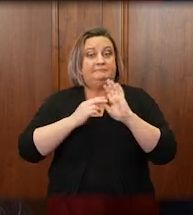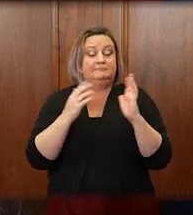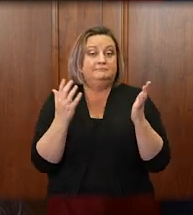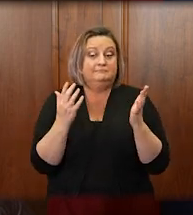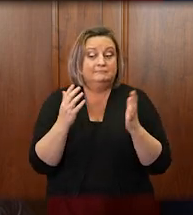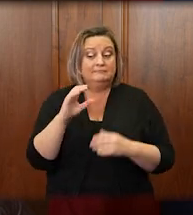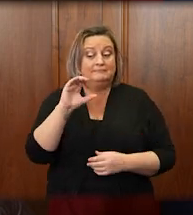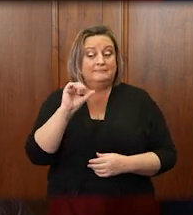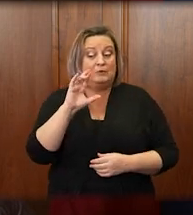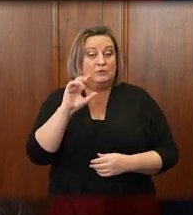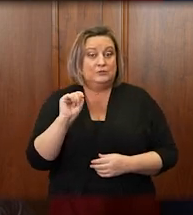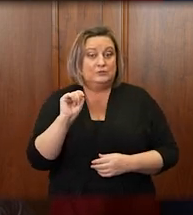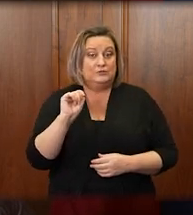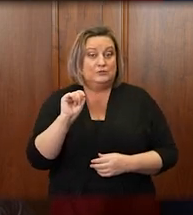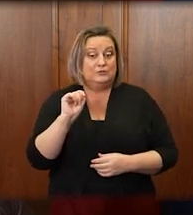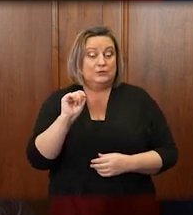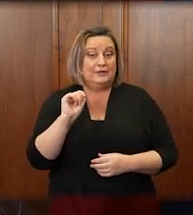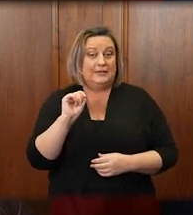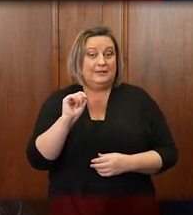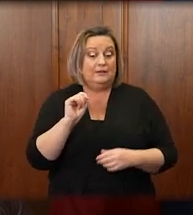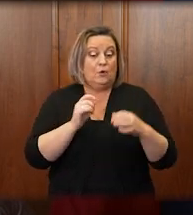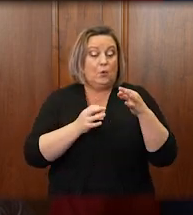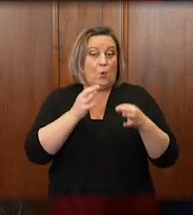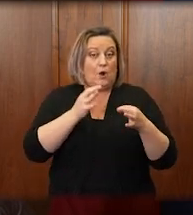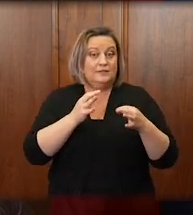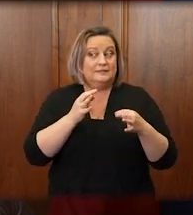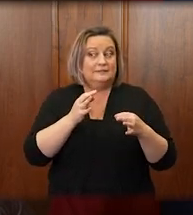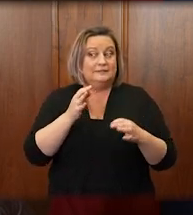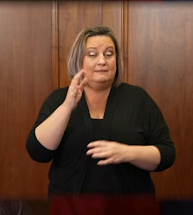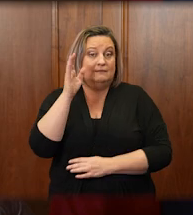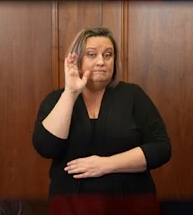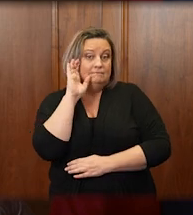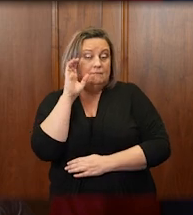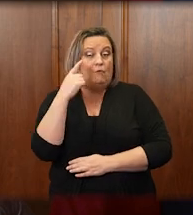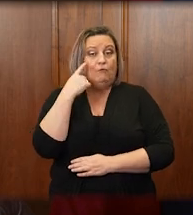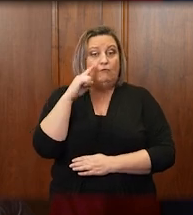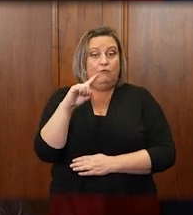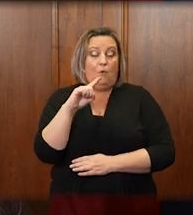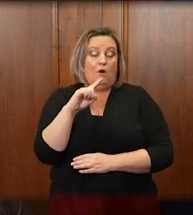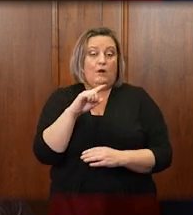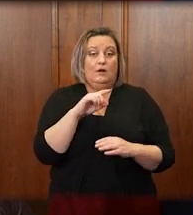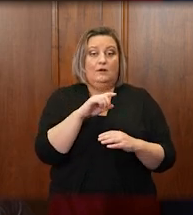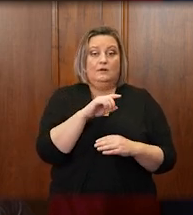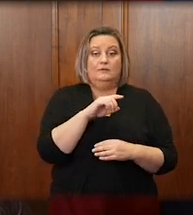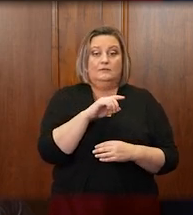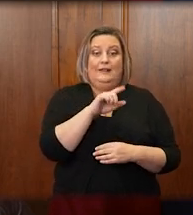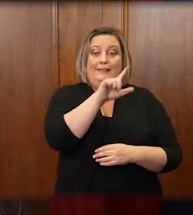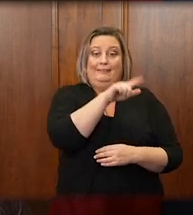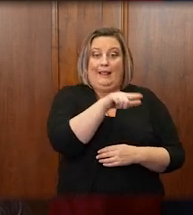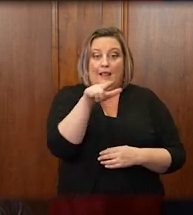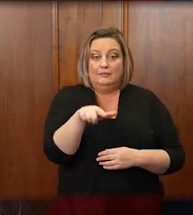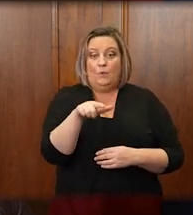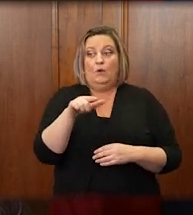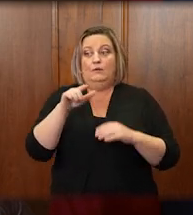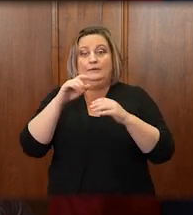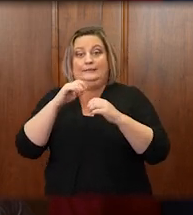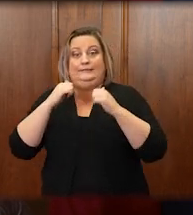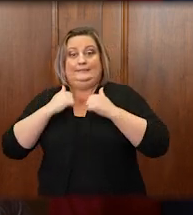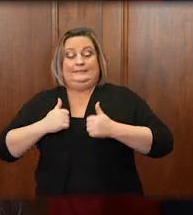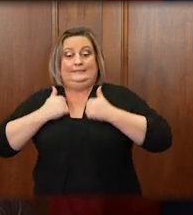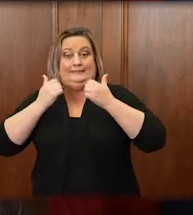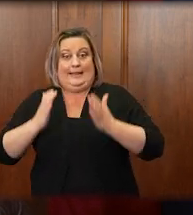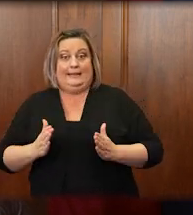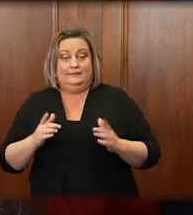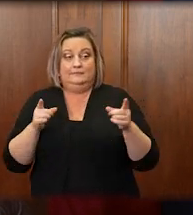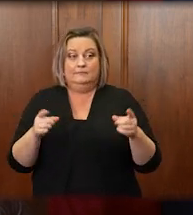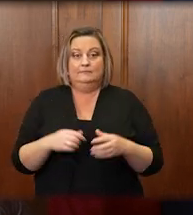are the circuit courts hearing landlord-tenant cases? Are divorces being heard and divorces granted in the district